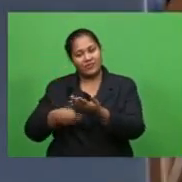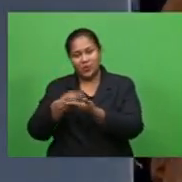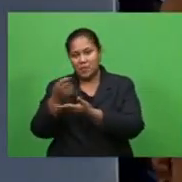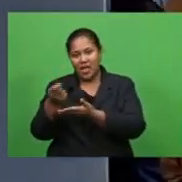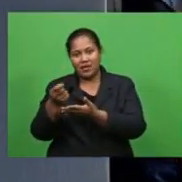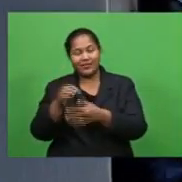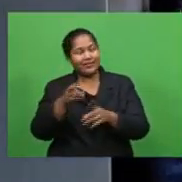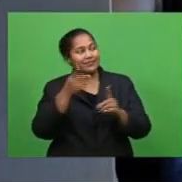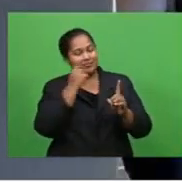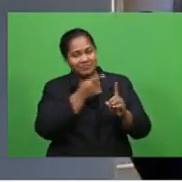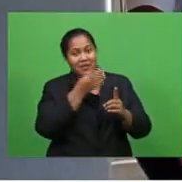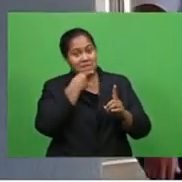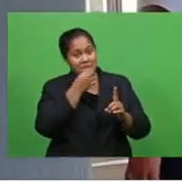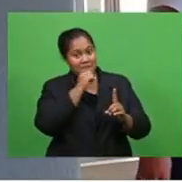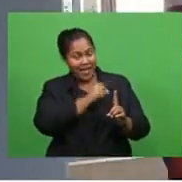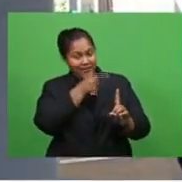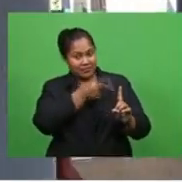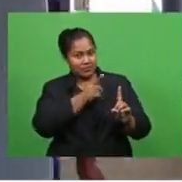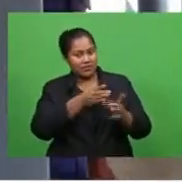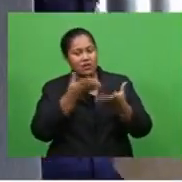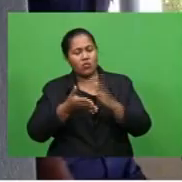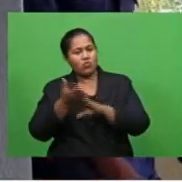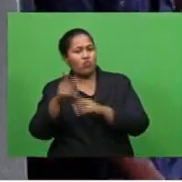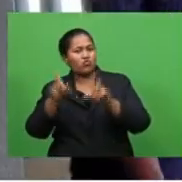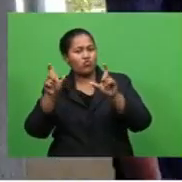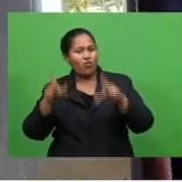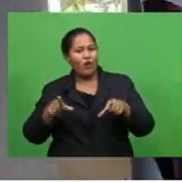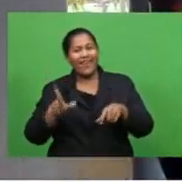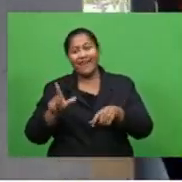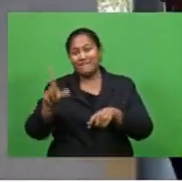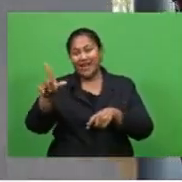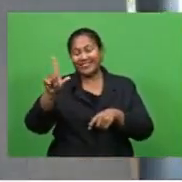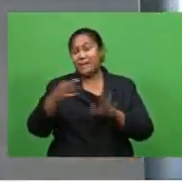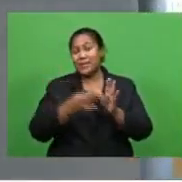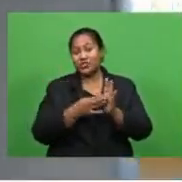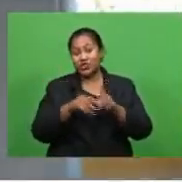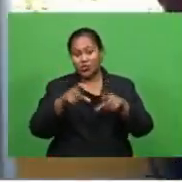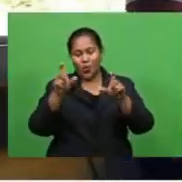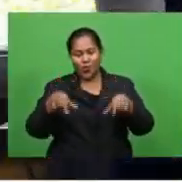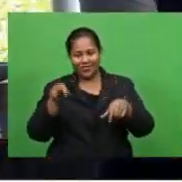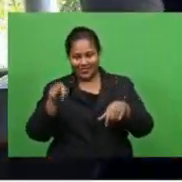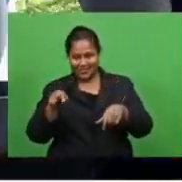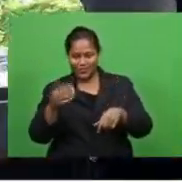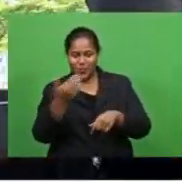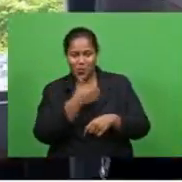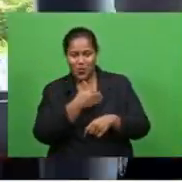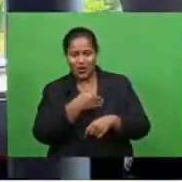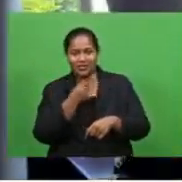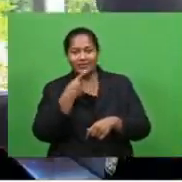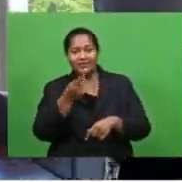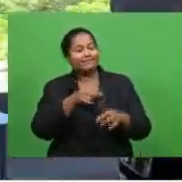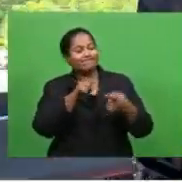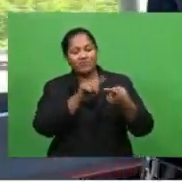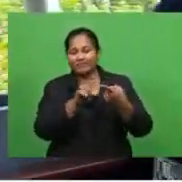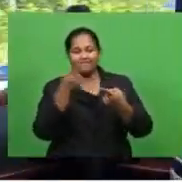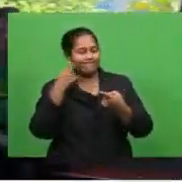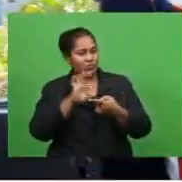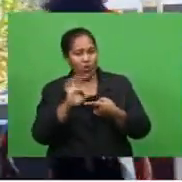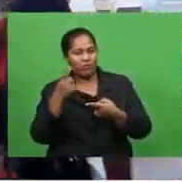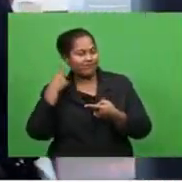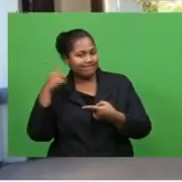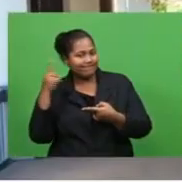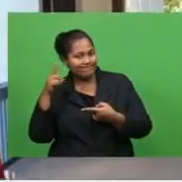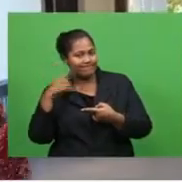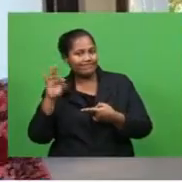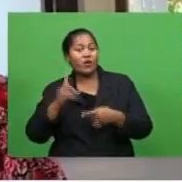Mohamed Saeed appeared in a special sitting at the Lambasa magistrate's court this morning, charged with one count of neglect to comply